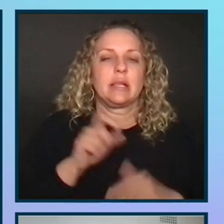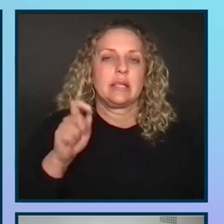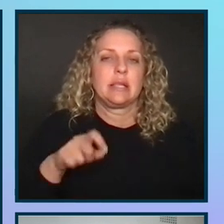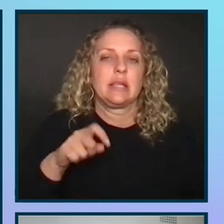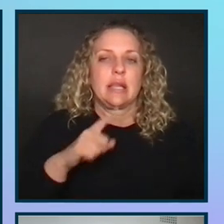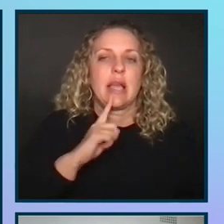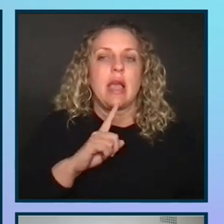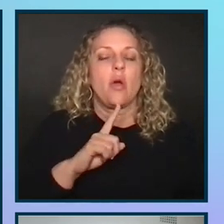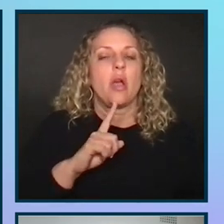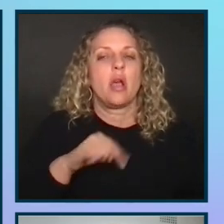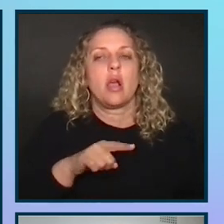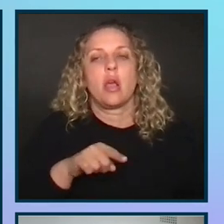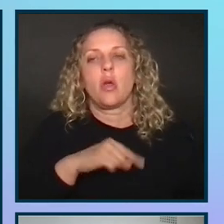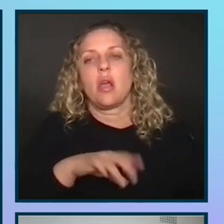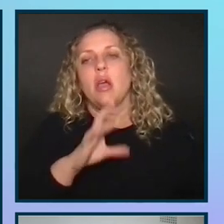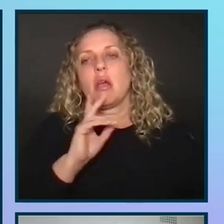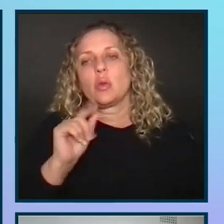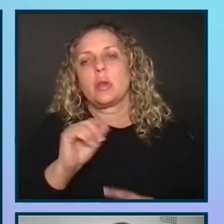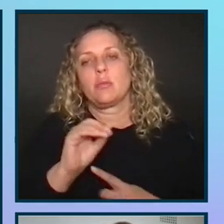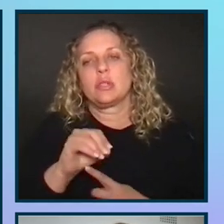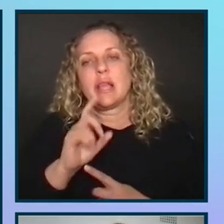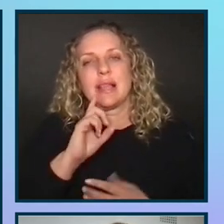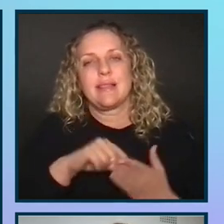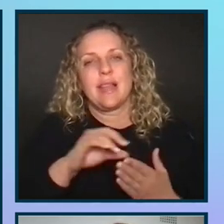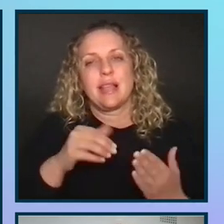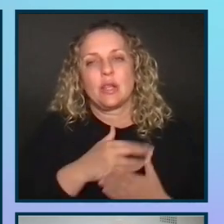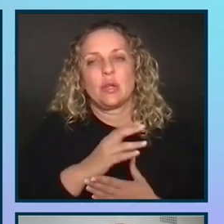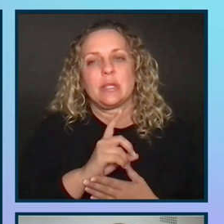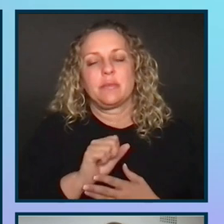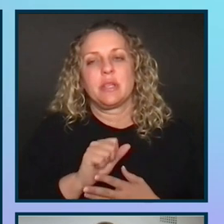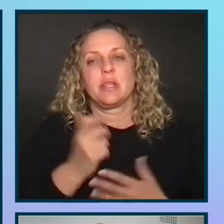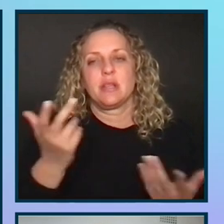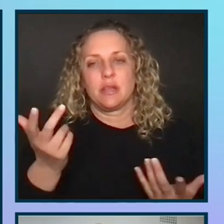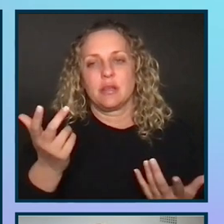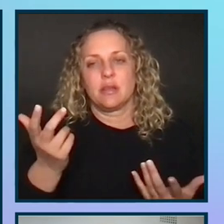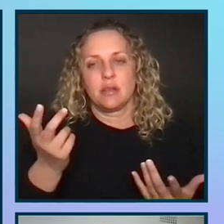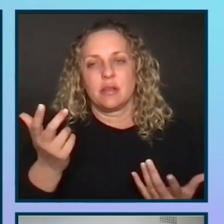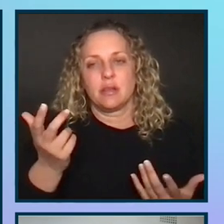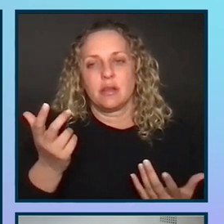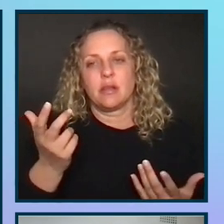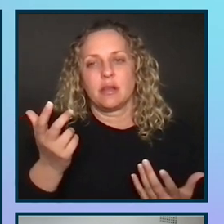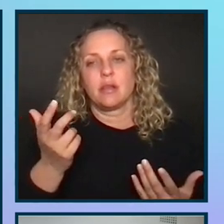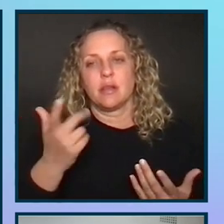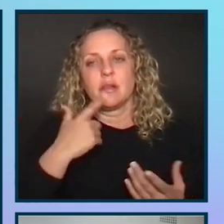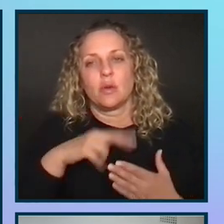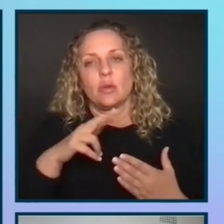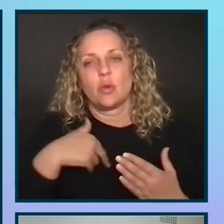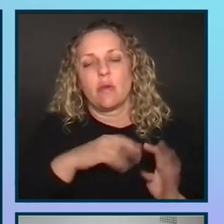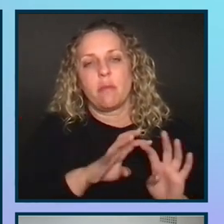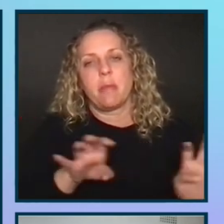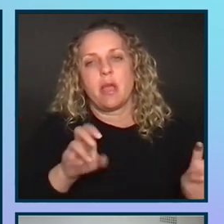and worldwide around 20% of people identify as living with a disability. So as a result, you have a panel